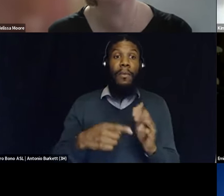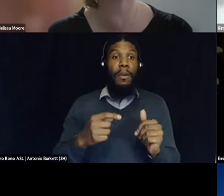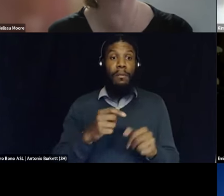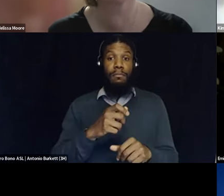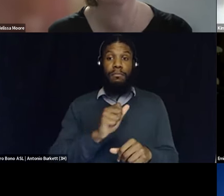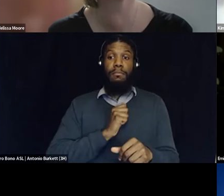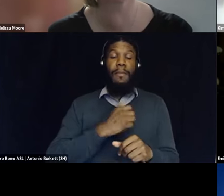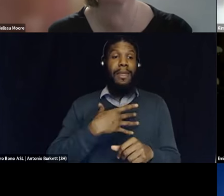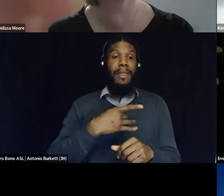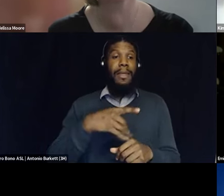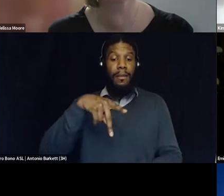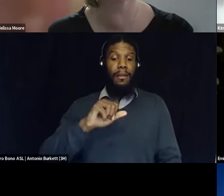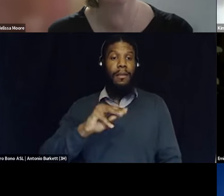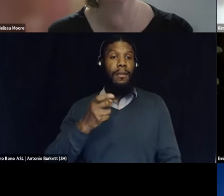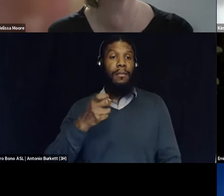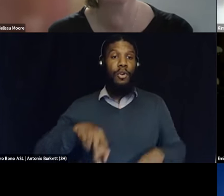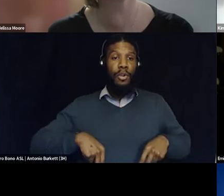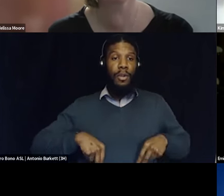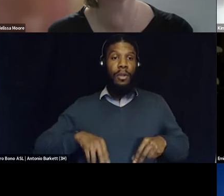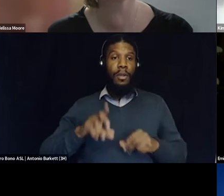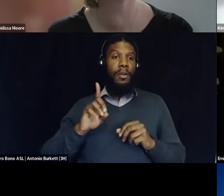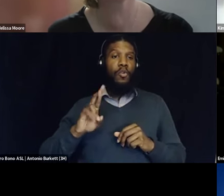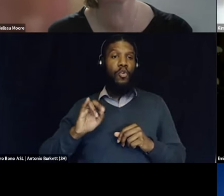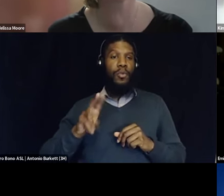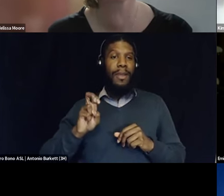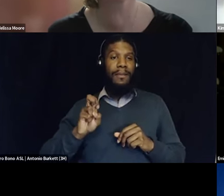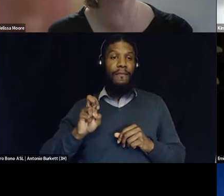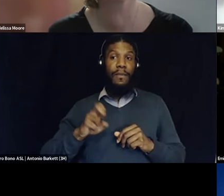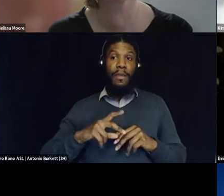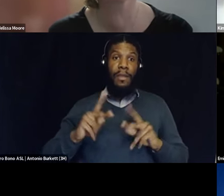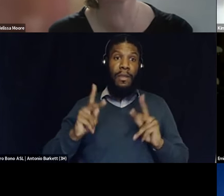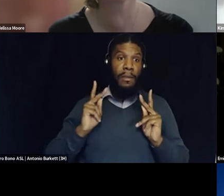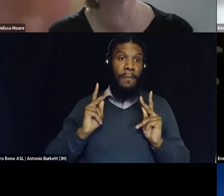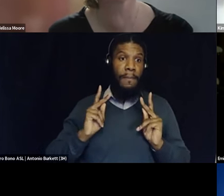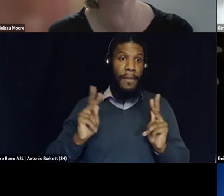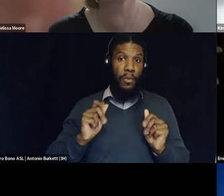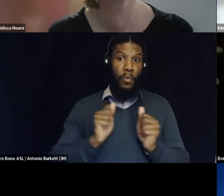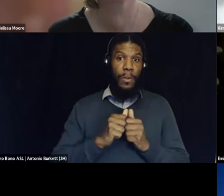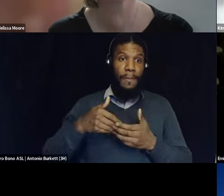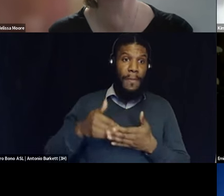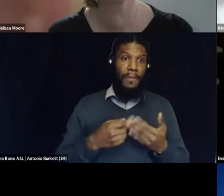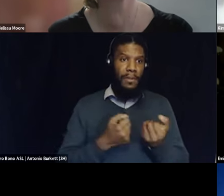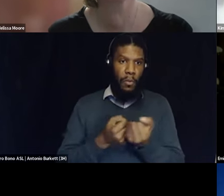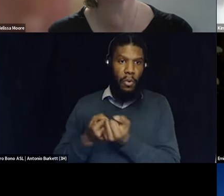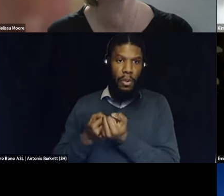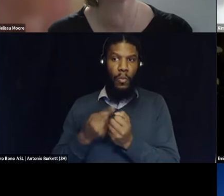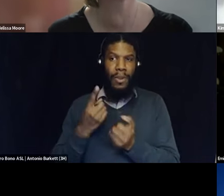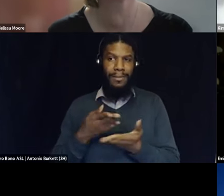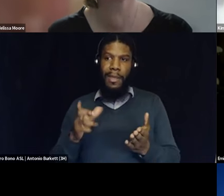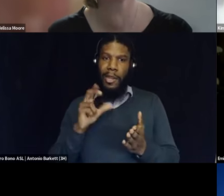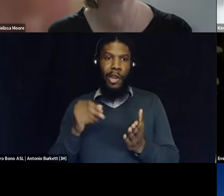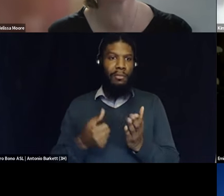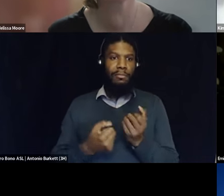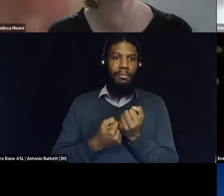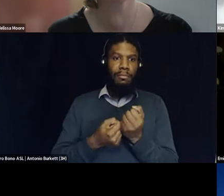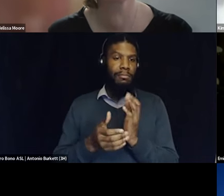supporting people with babies because that's one of the things where we don't have a subsidy we got subsidy for milk and for